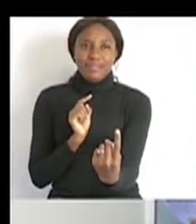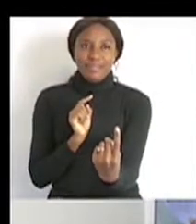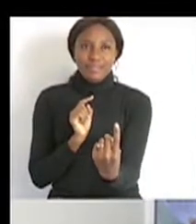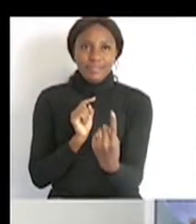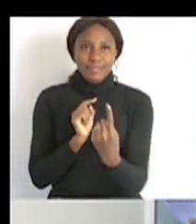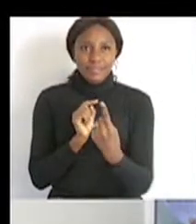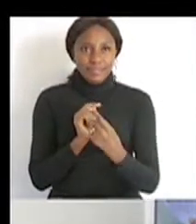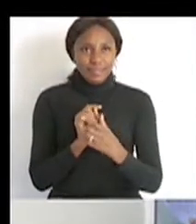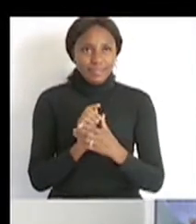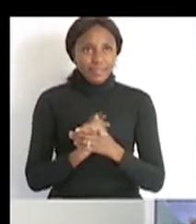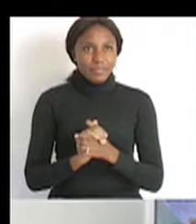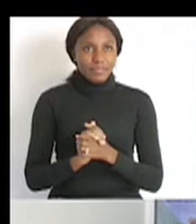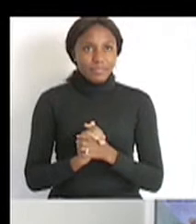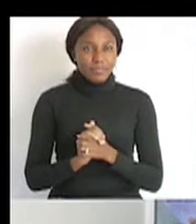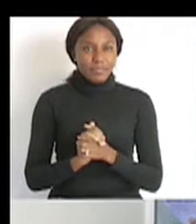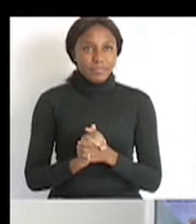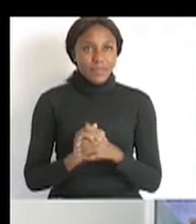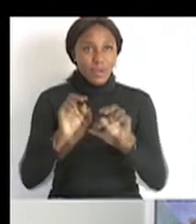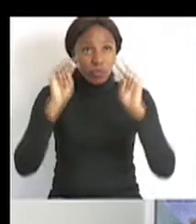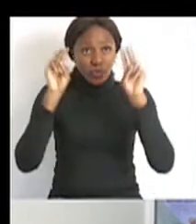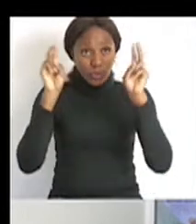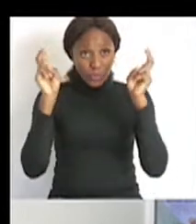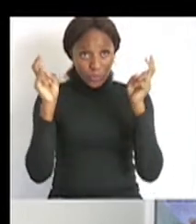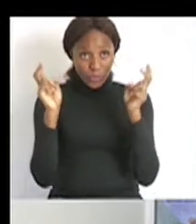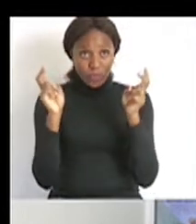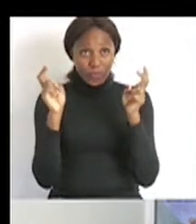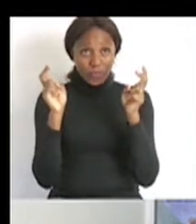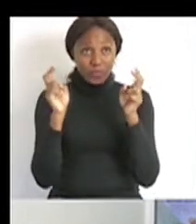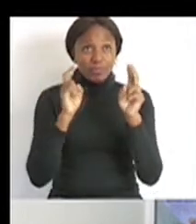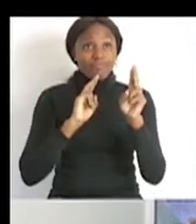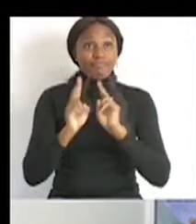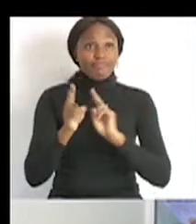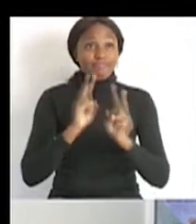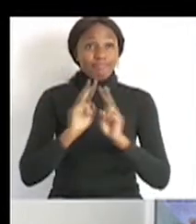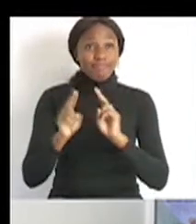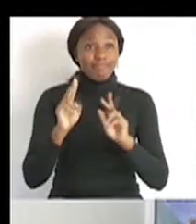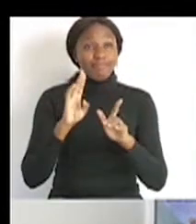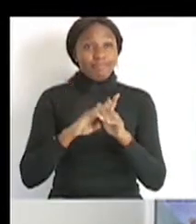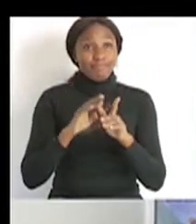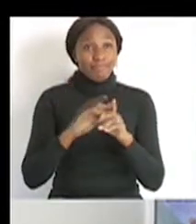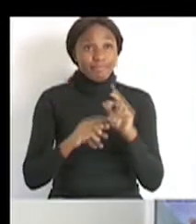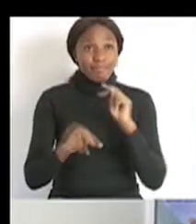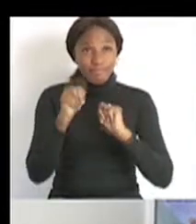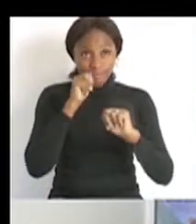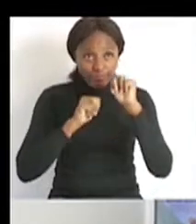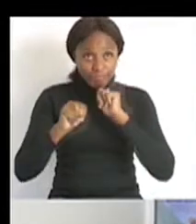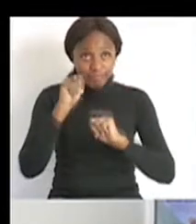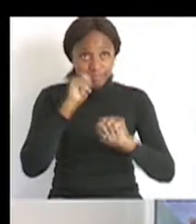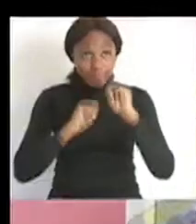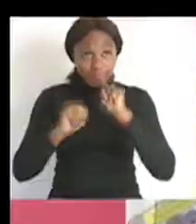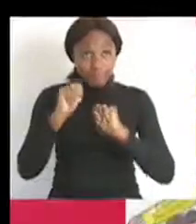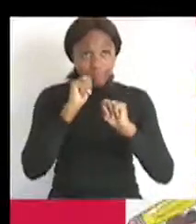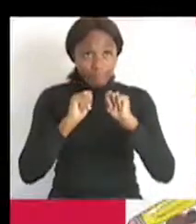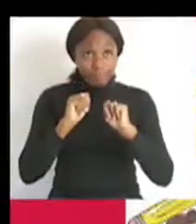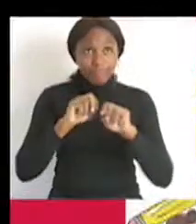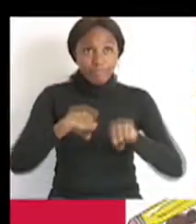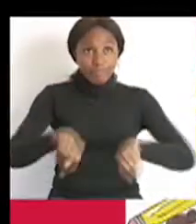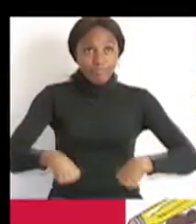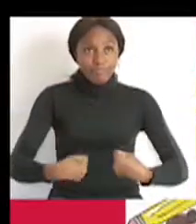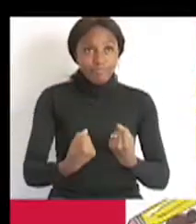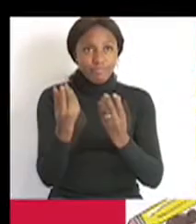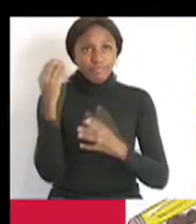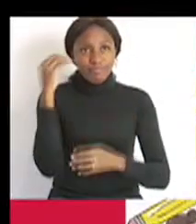Okay, that seems good. So today we are talking about nutrition sources of food.